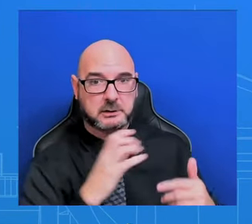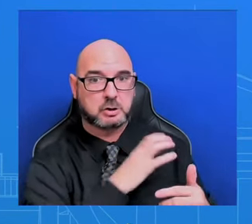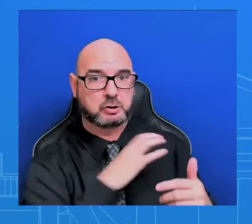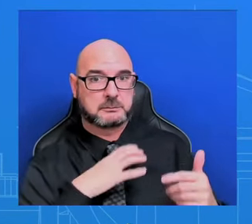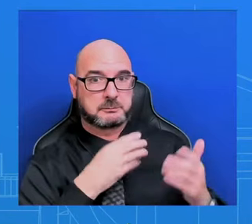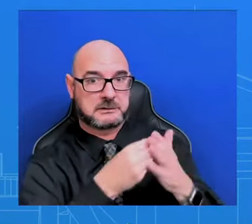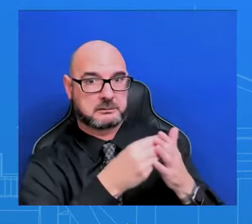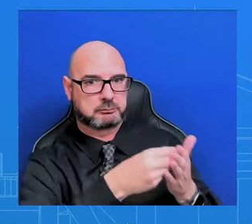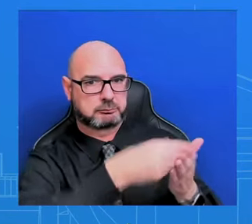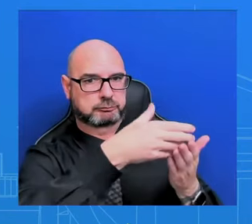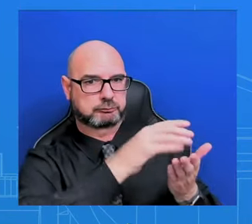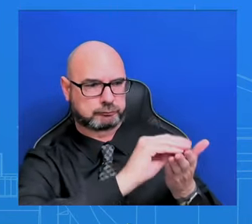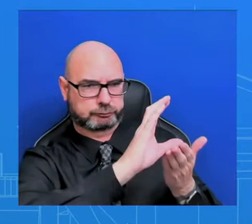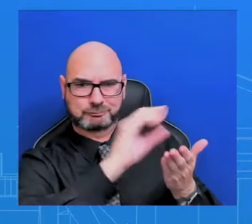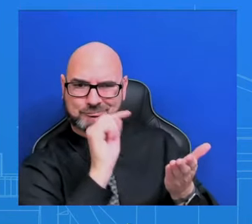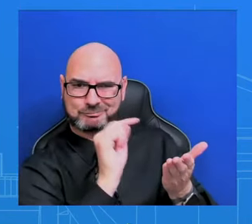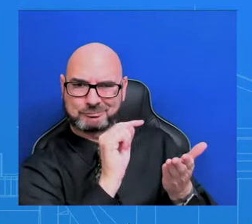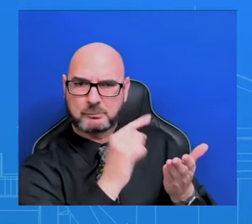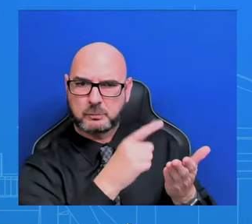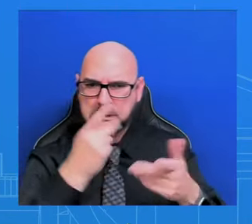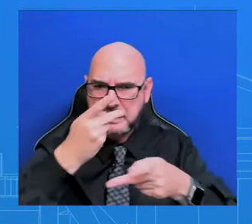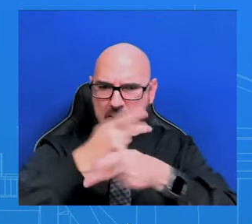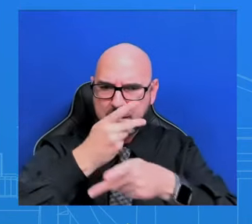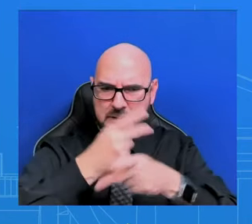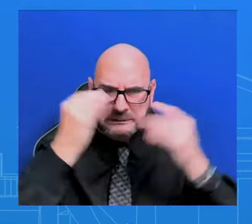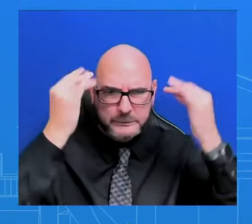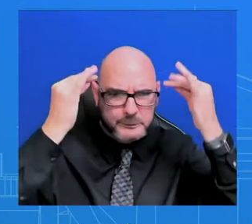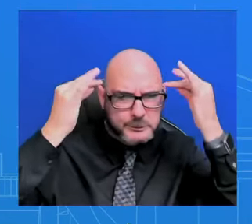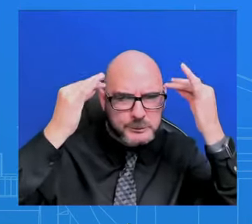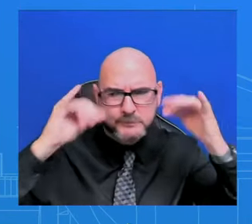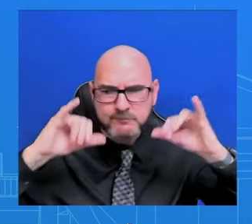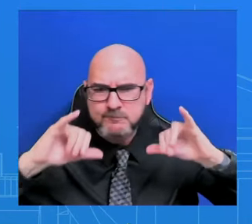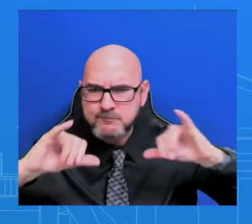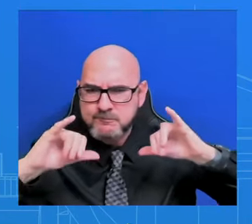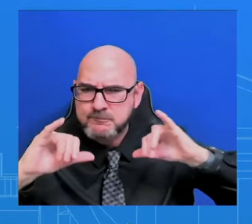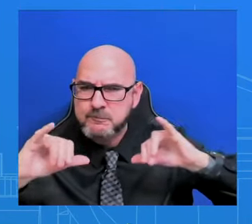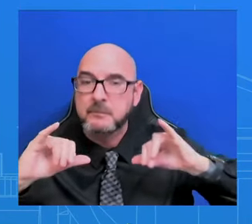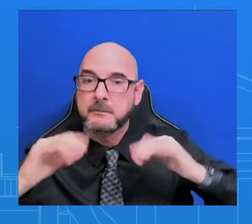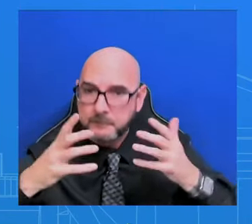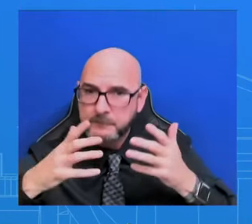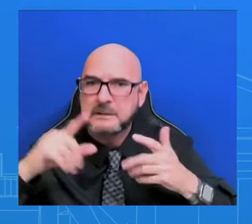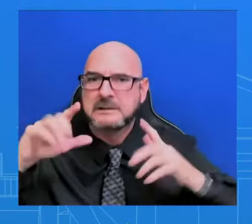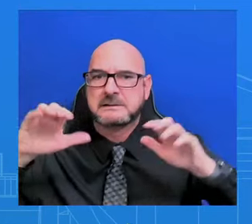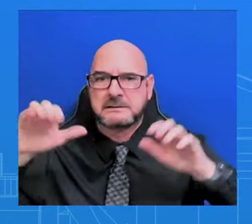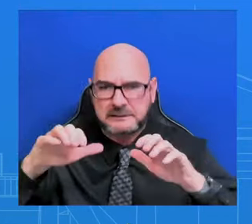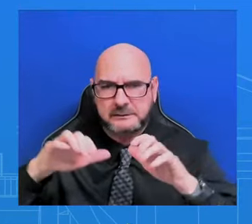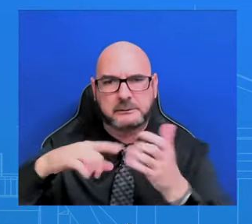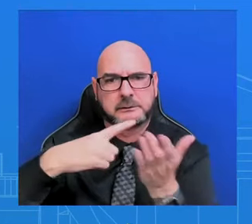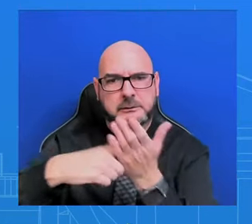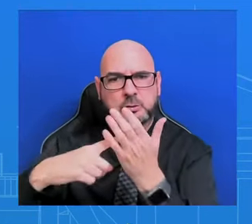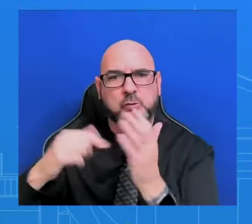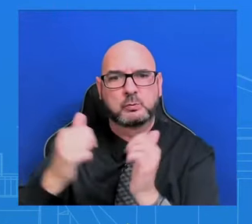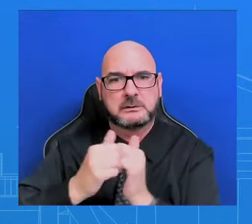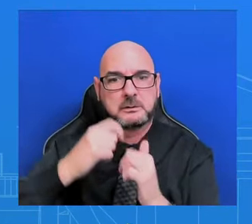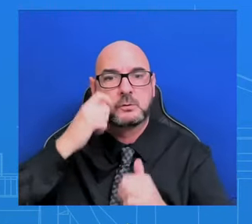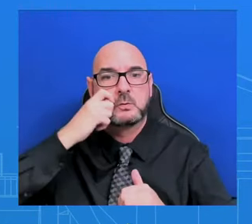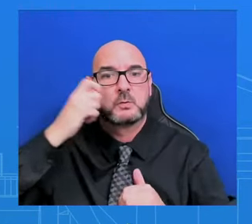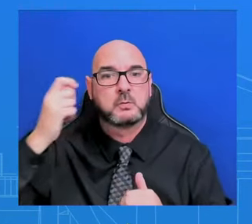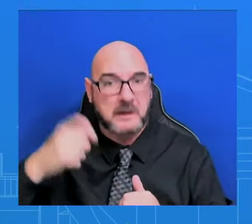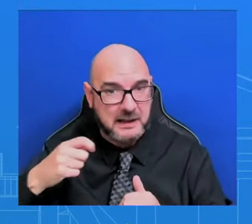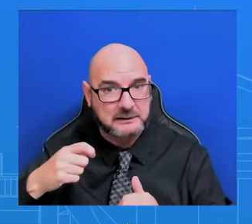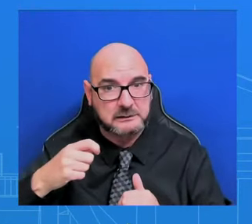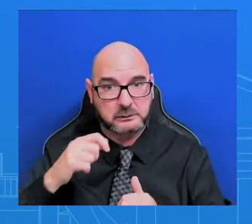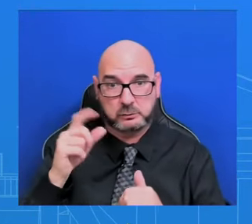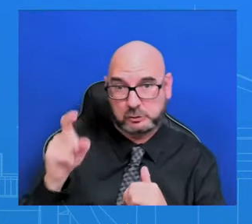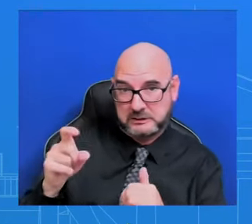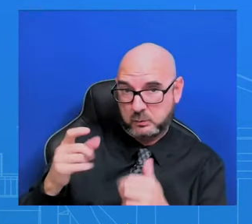It was carefully done and crafted. It was done in consultation with our Ukrainian partners about what they believe they were going to need in the early